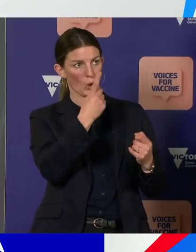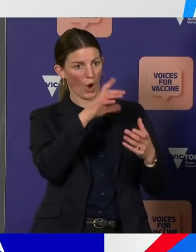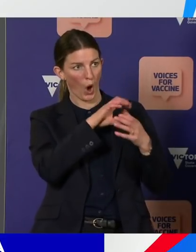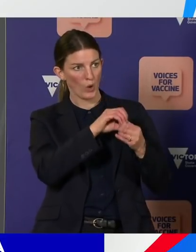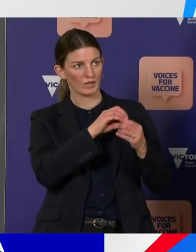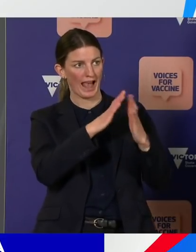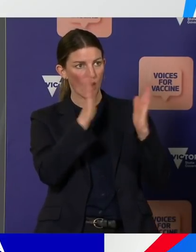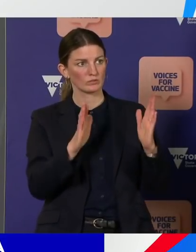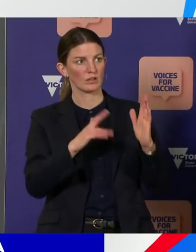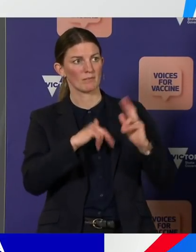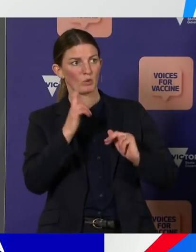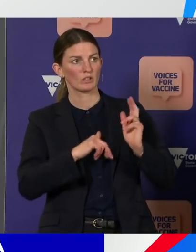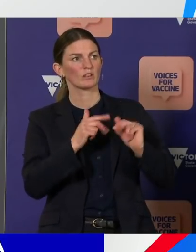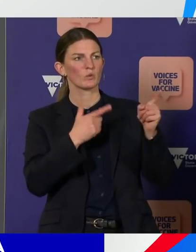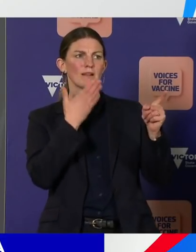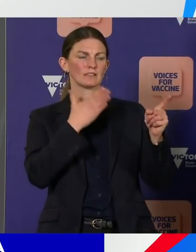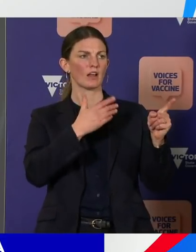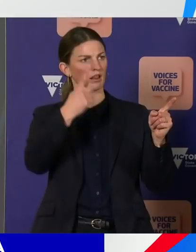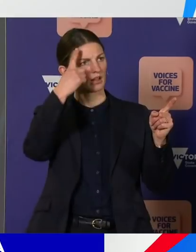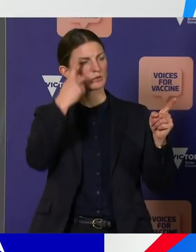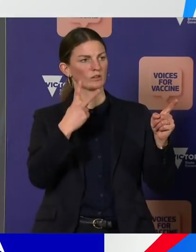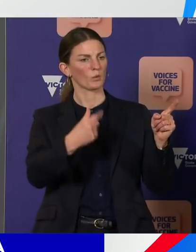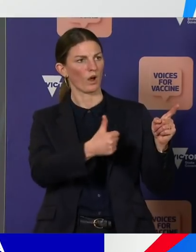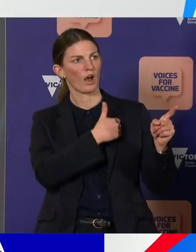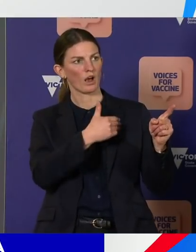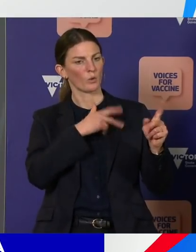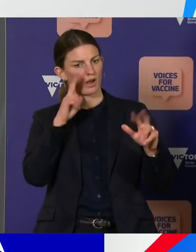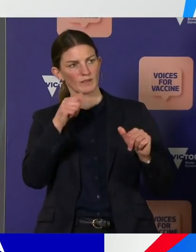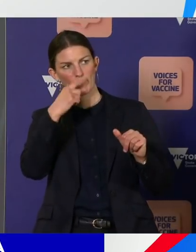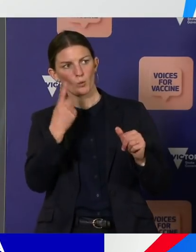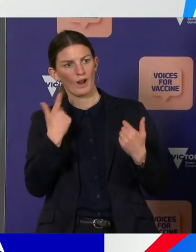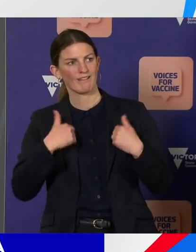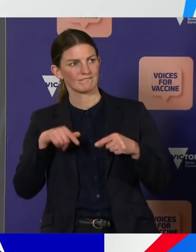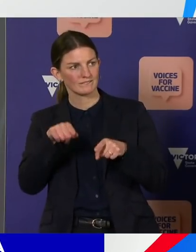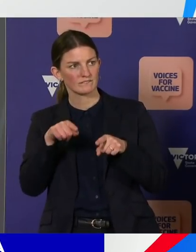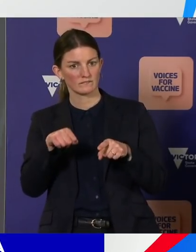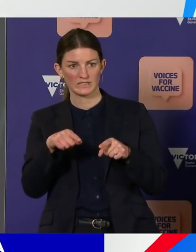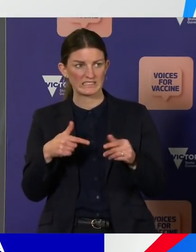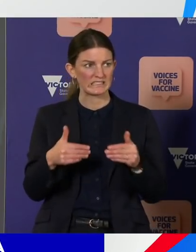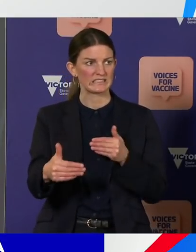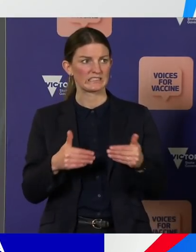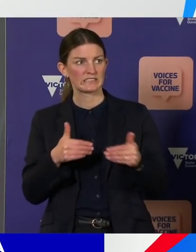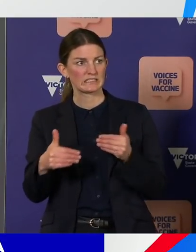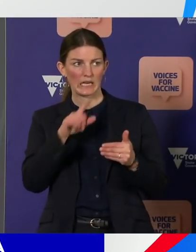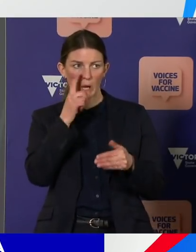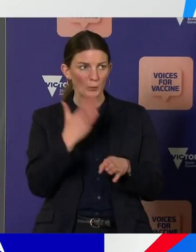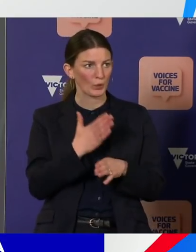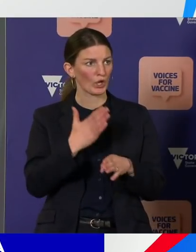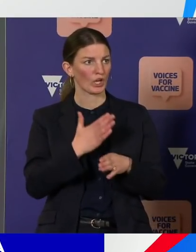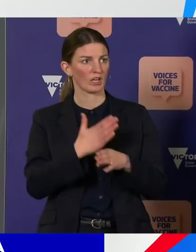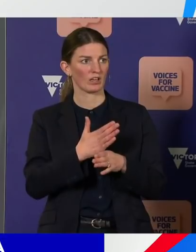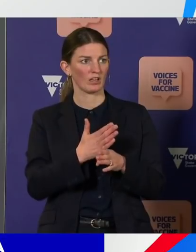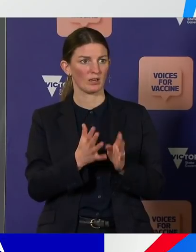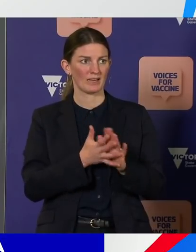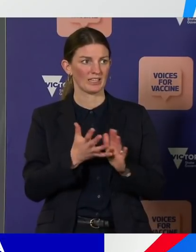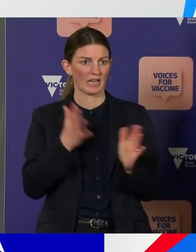themselves in, sometimes in very, very desperate circumstances, insecure work, unable to work, their hours, they've lost their